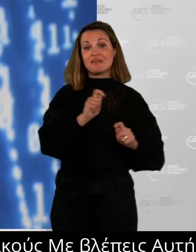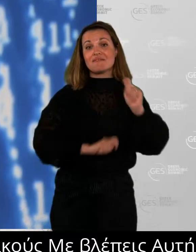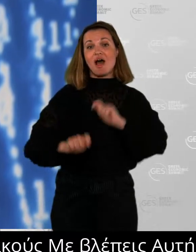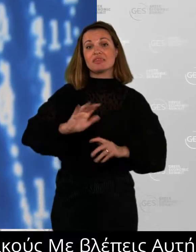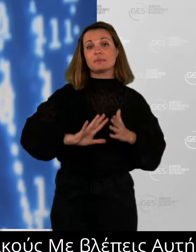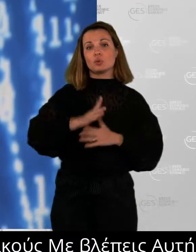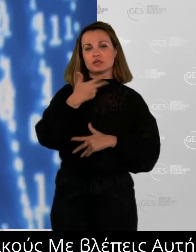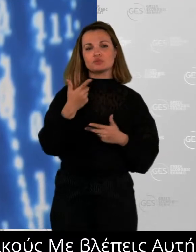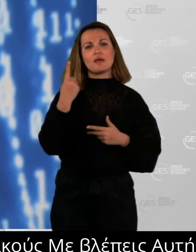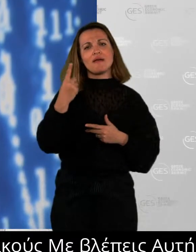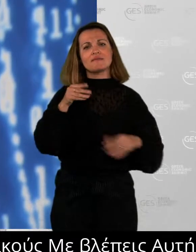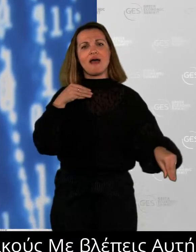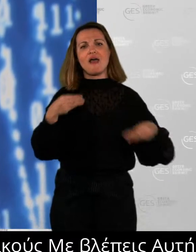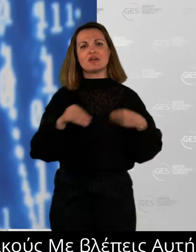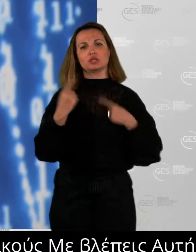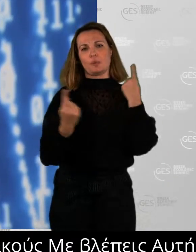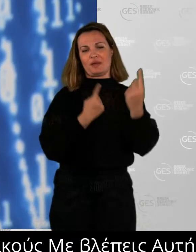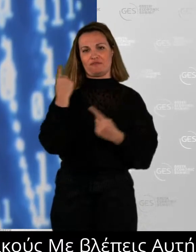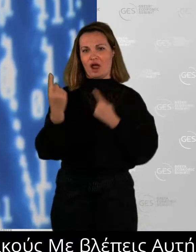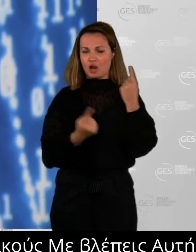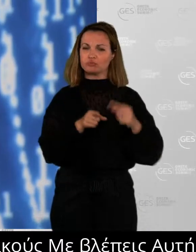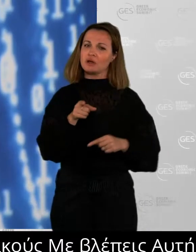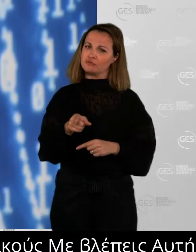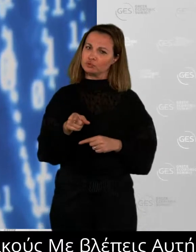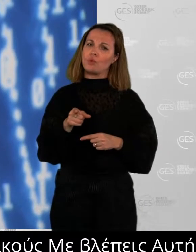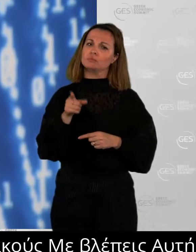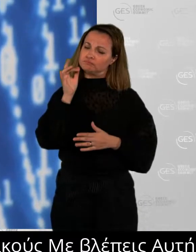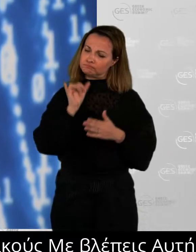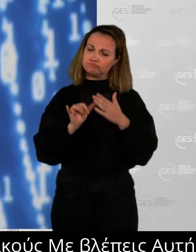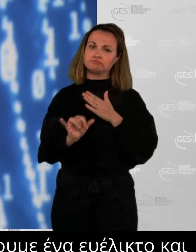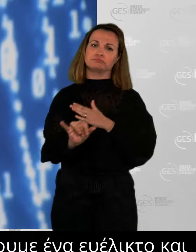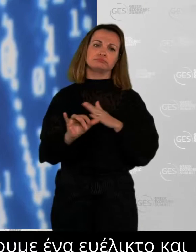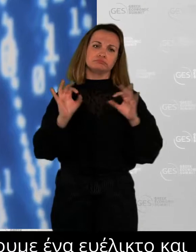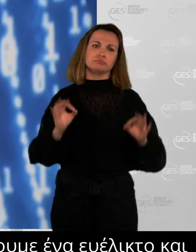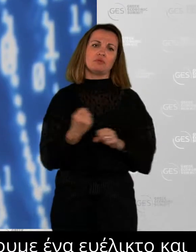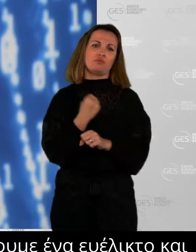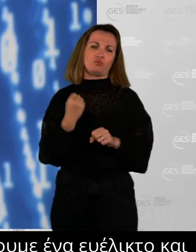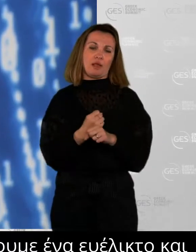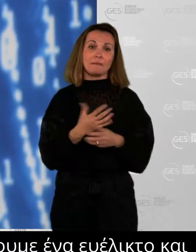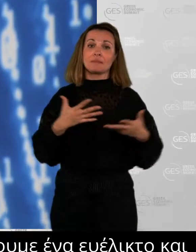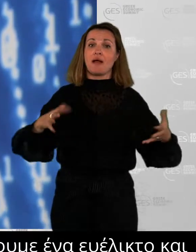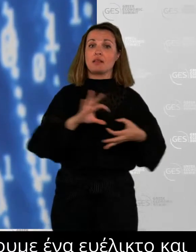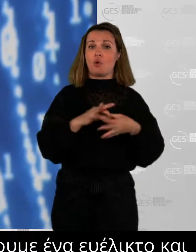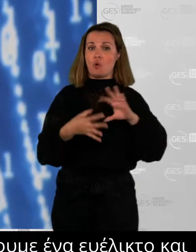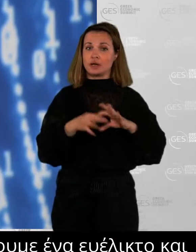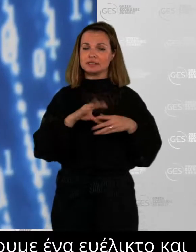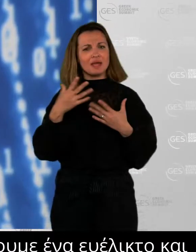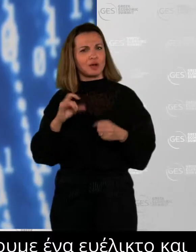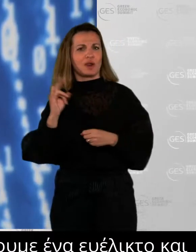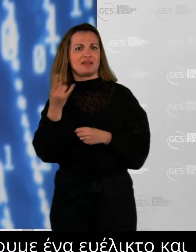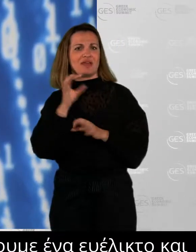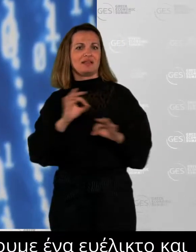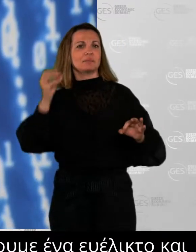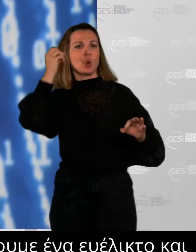to build out the culture as kind of big organizations, global organizations, need to build out the culture that is ready to adapt and set out the